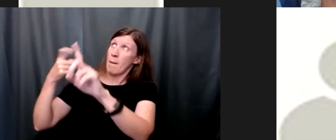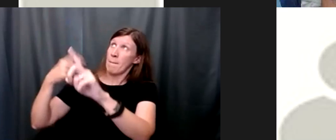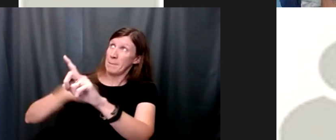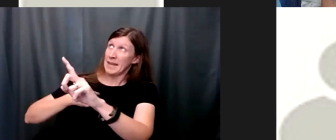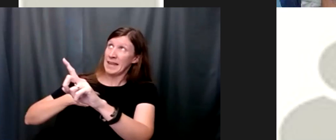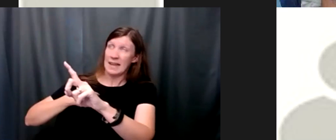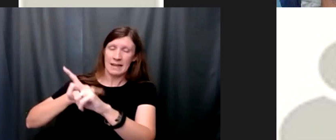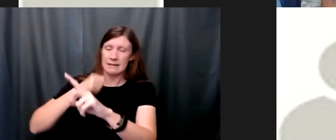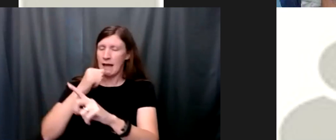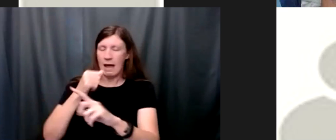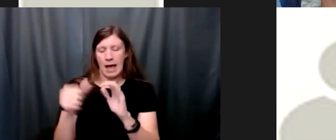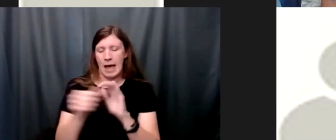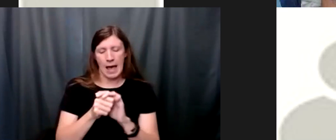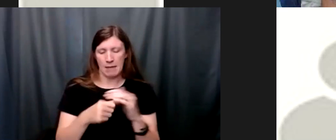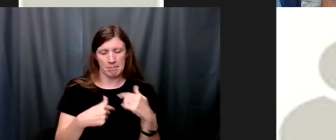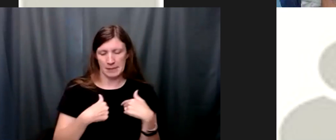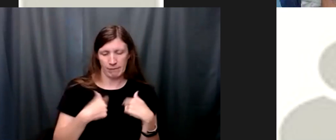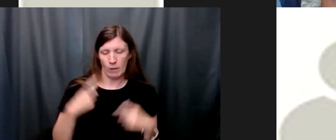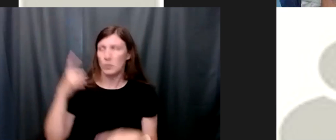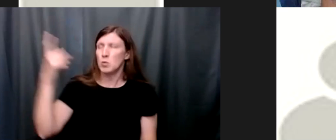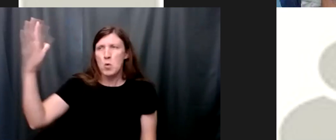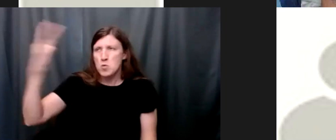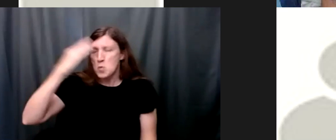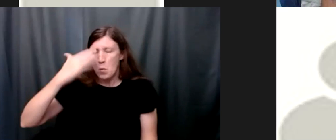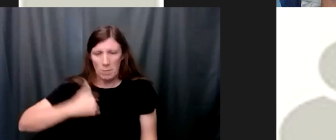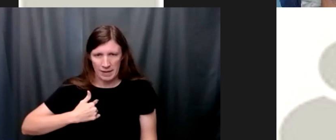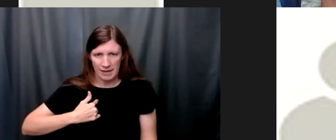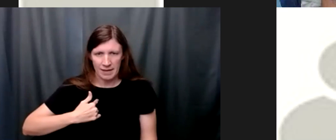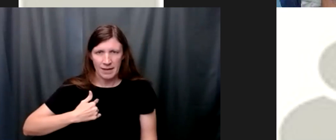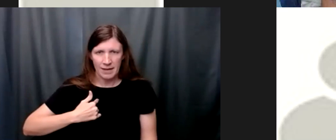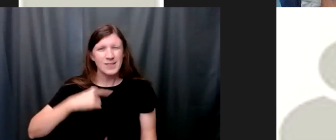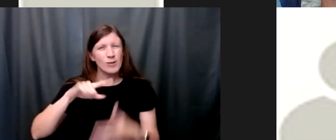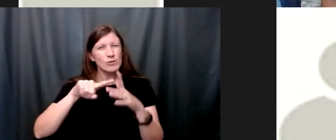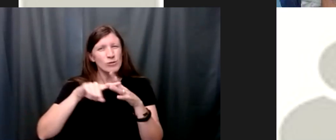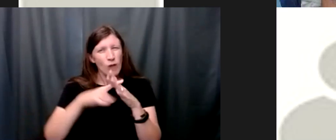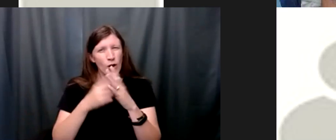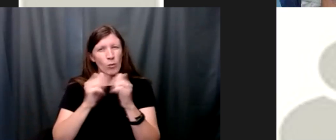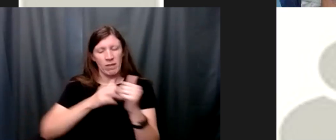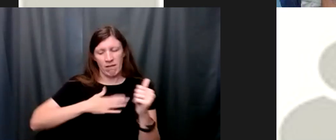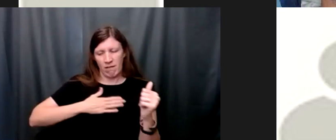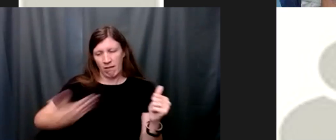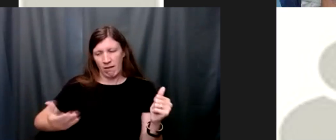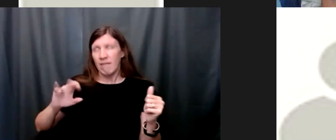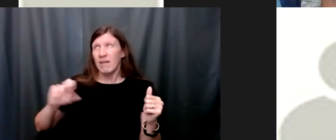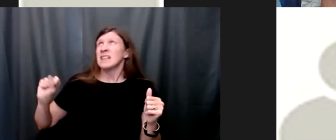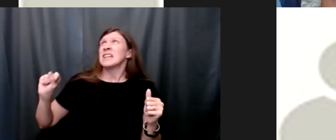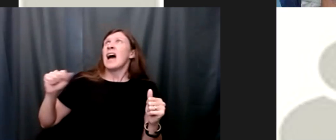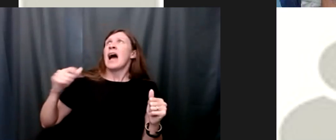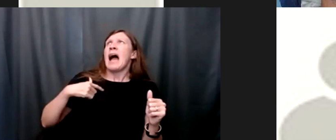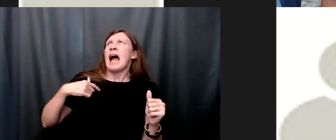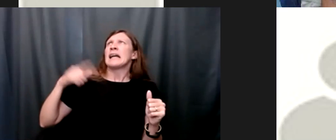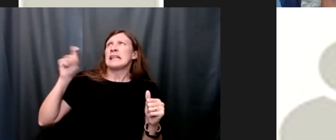just starting with confession god i need you every day coming back to god i failed you in this moment